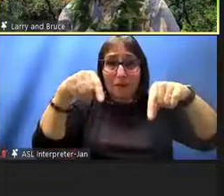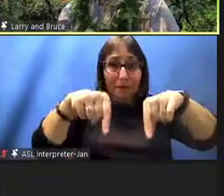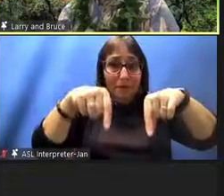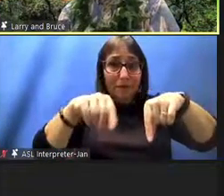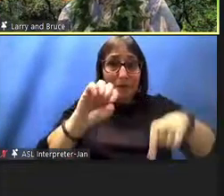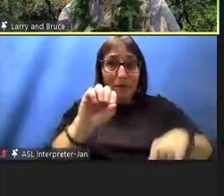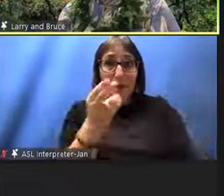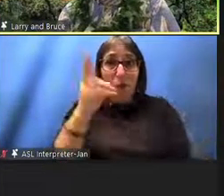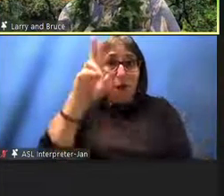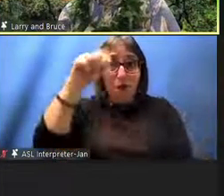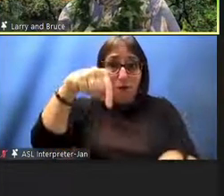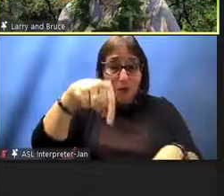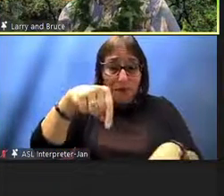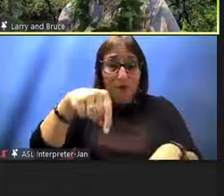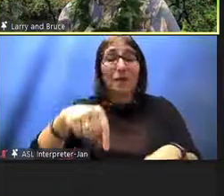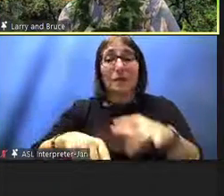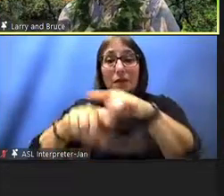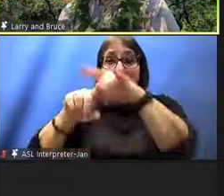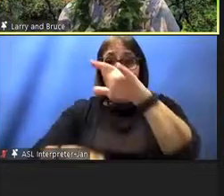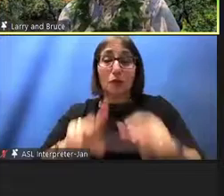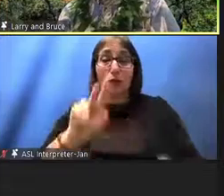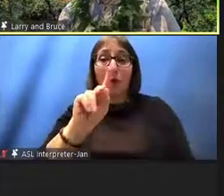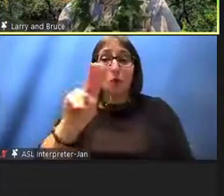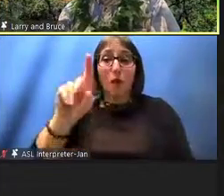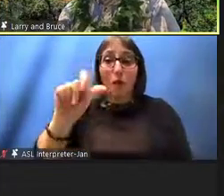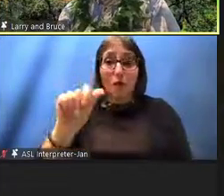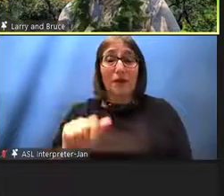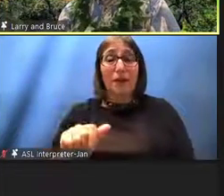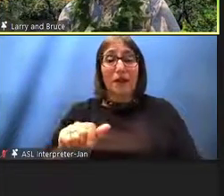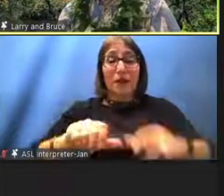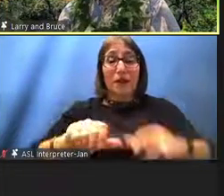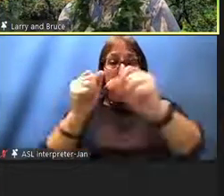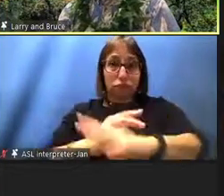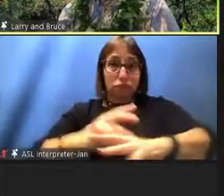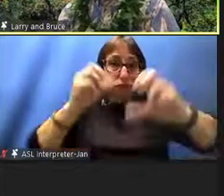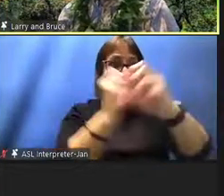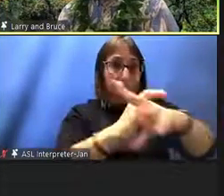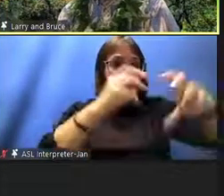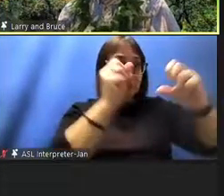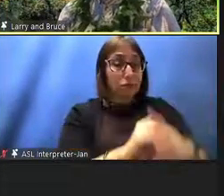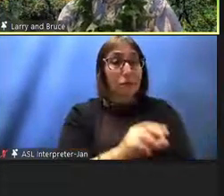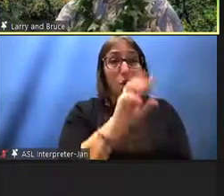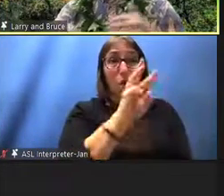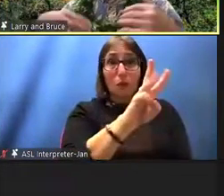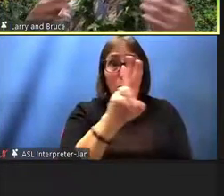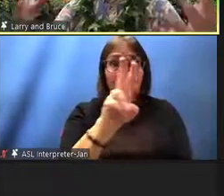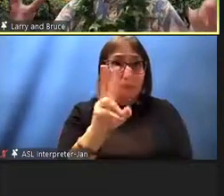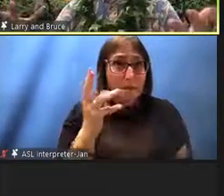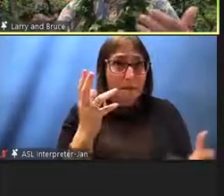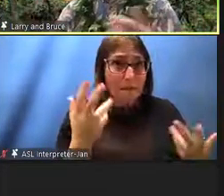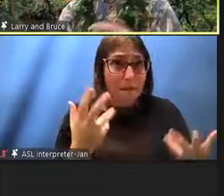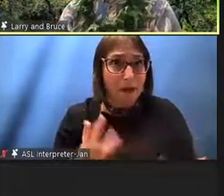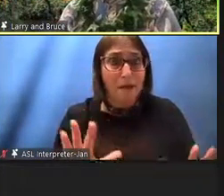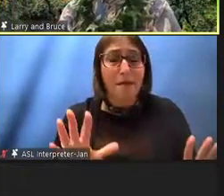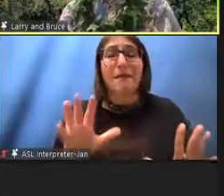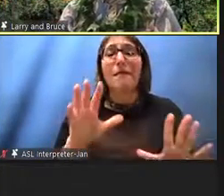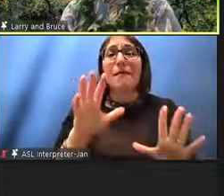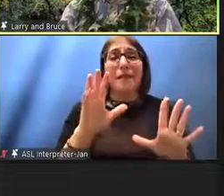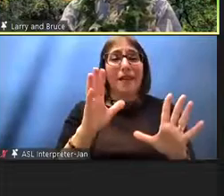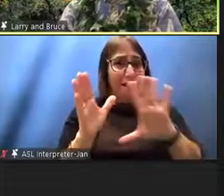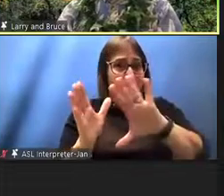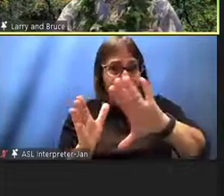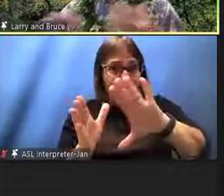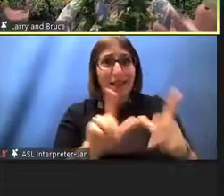'uloa and the world war ii coming out of world war ii and all of those kinds of political